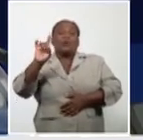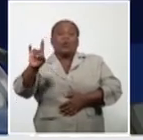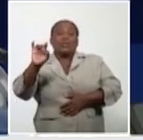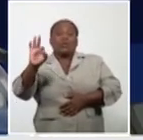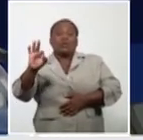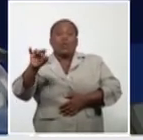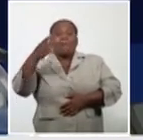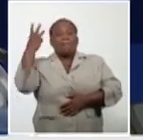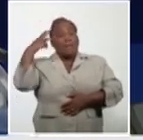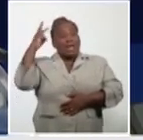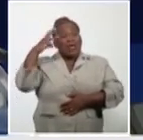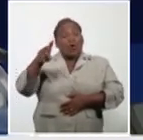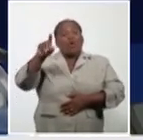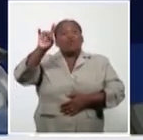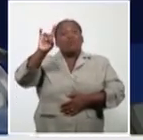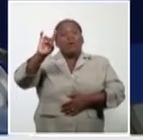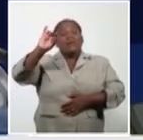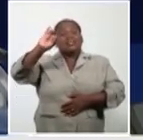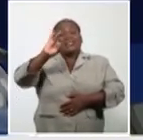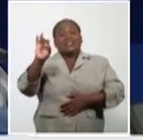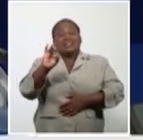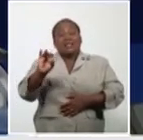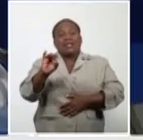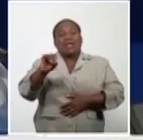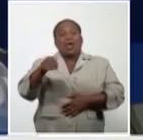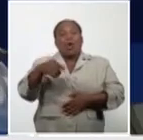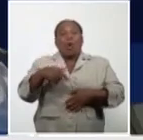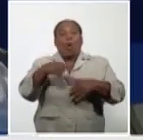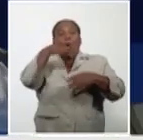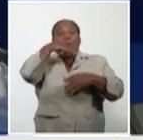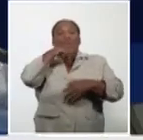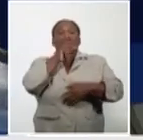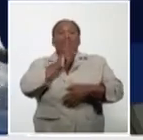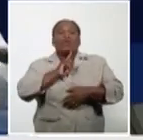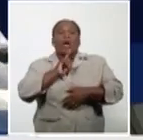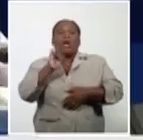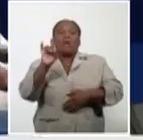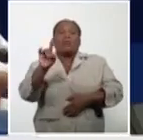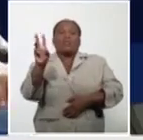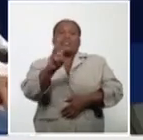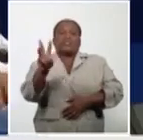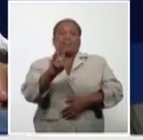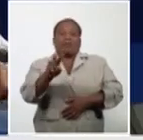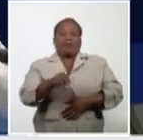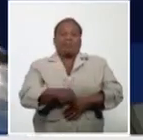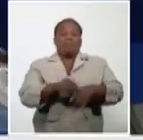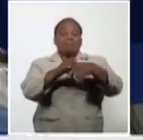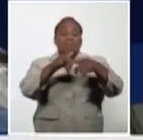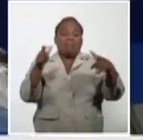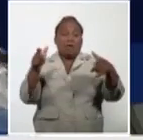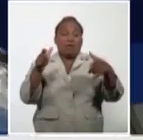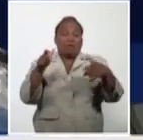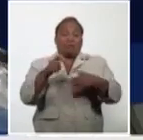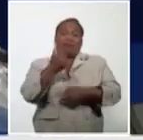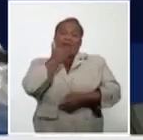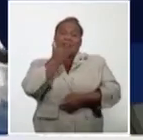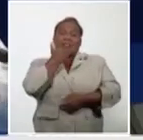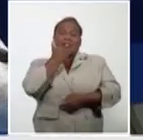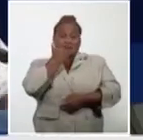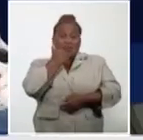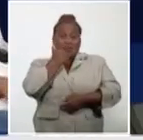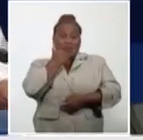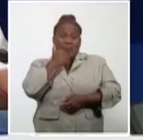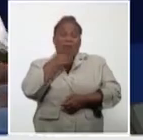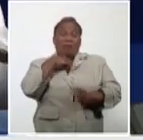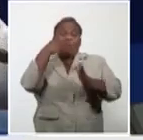.67, Honduras with 9.3 among those with greater lethality in